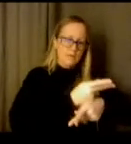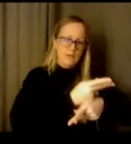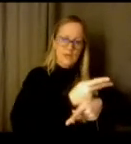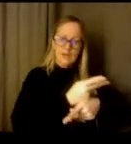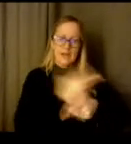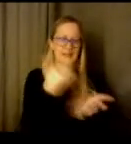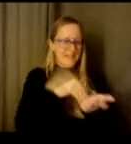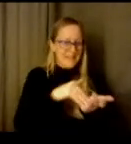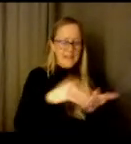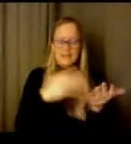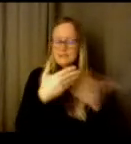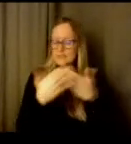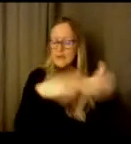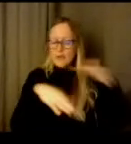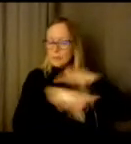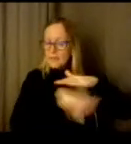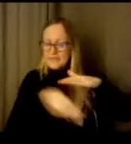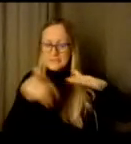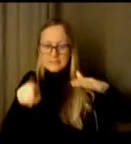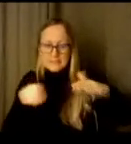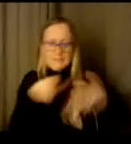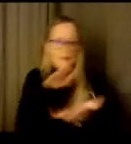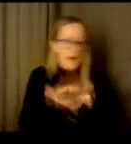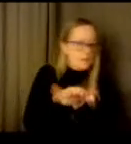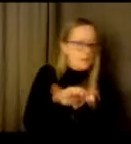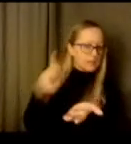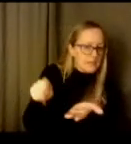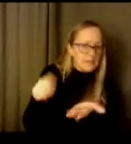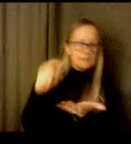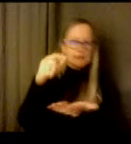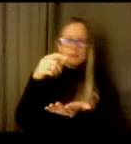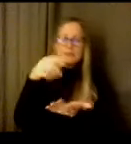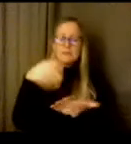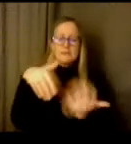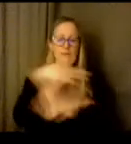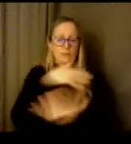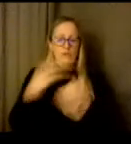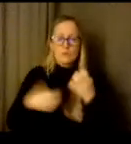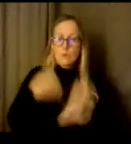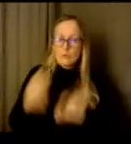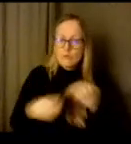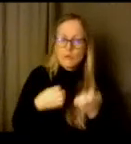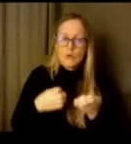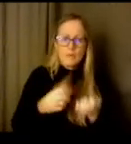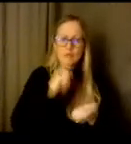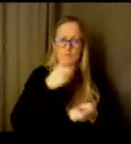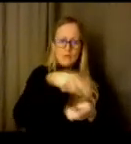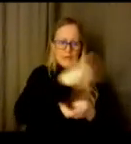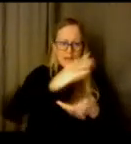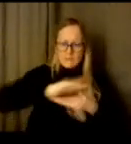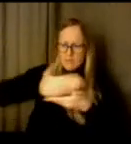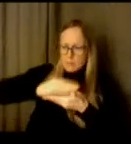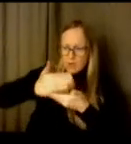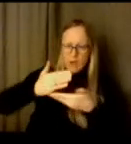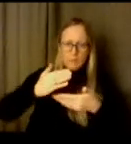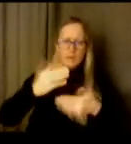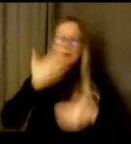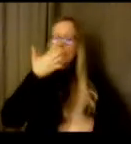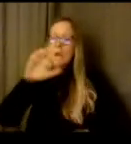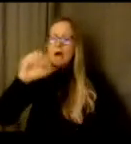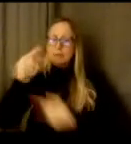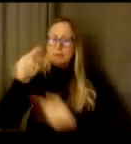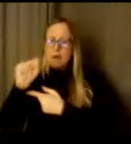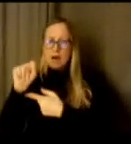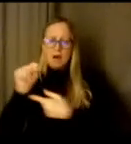academics uh making sure we our students have laptops hot spots food uh whatever